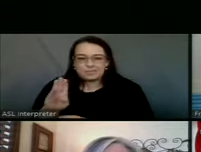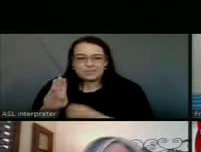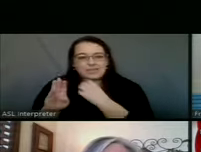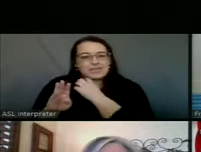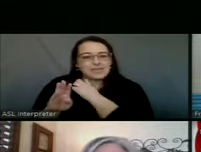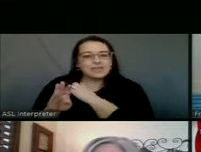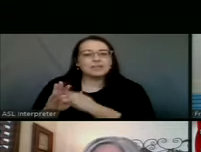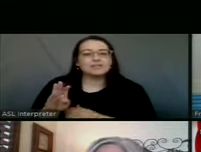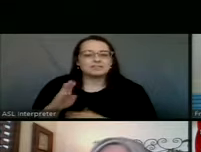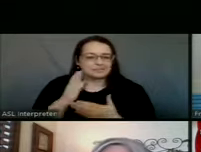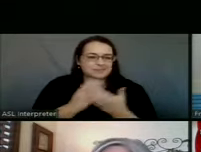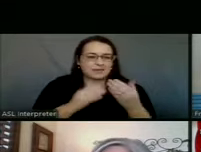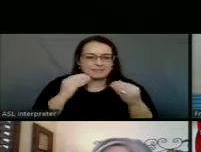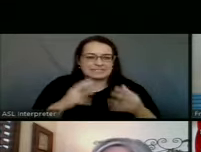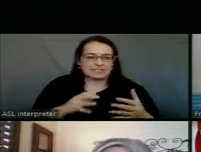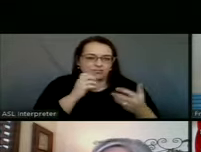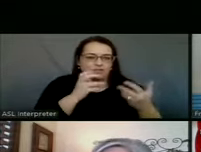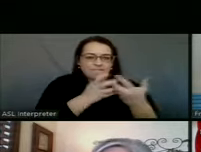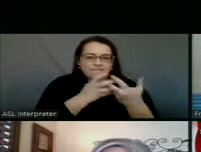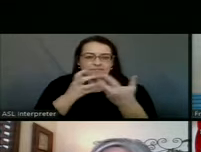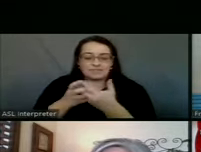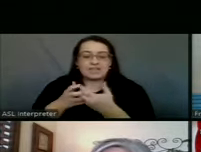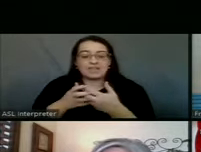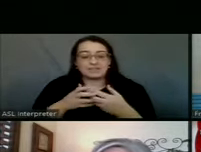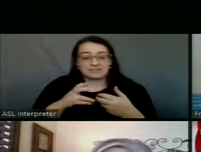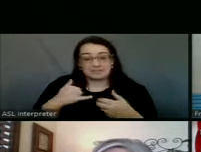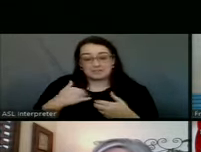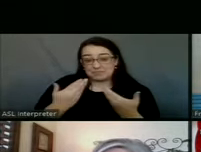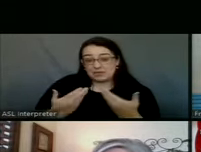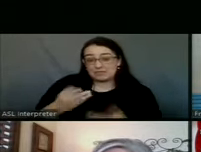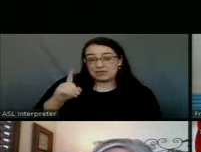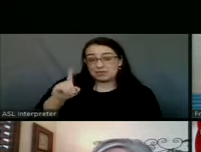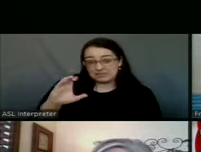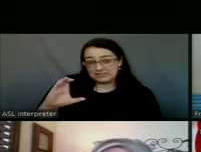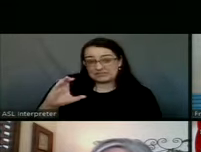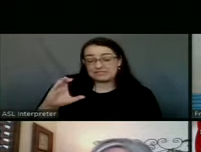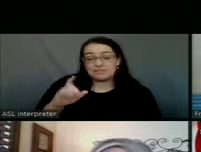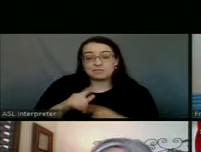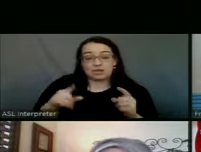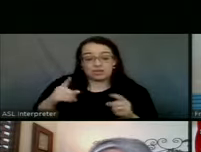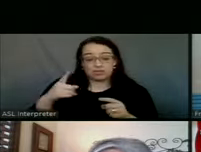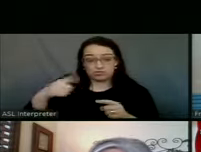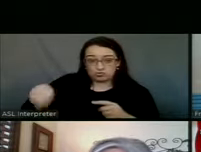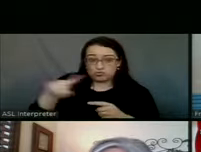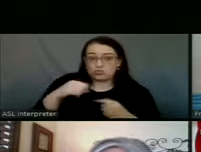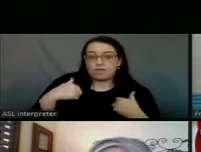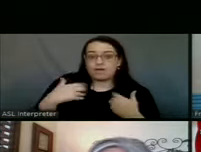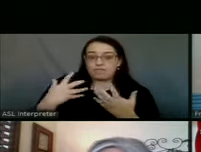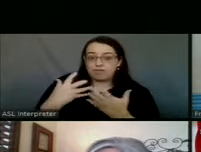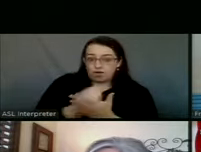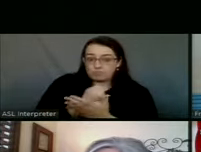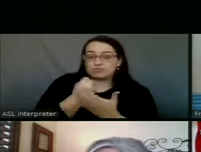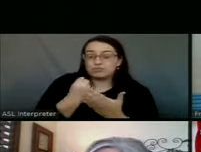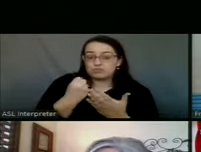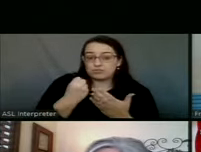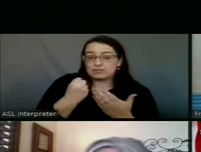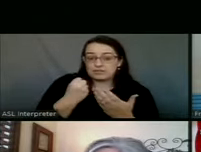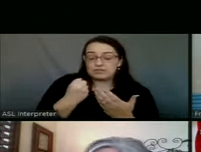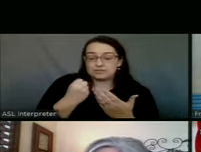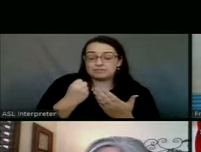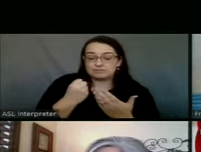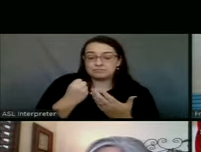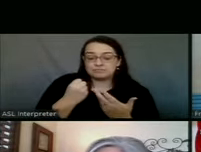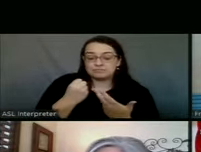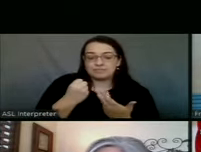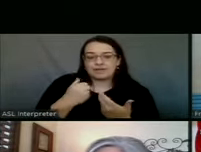so, uh, I assume that that would probably be 1C, but you guys will have that opportunity of, because that,